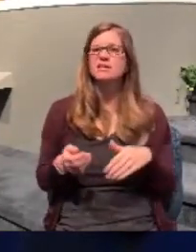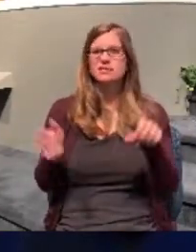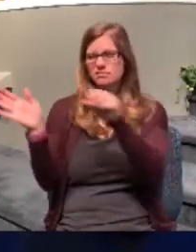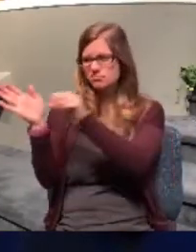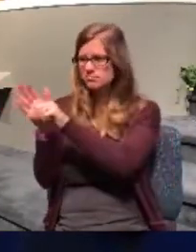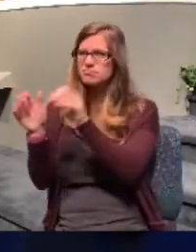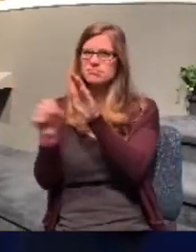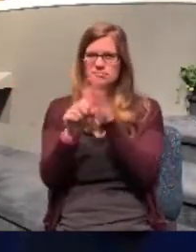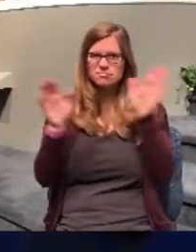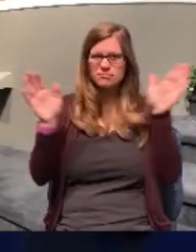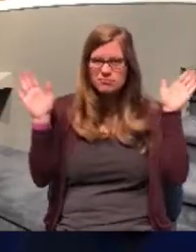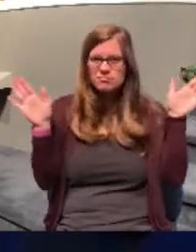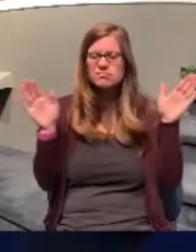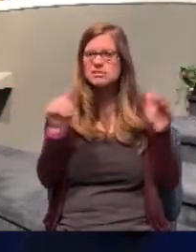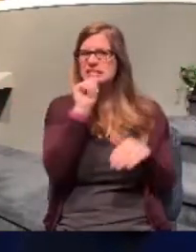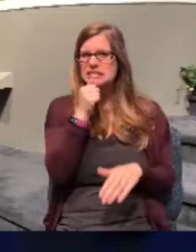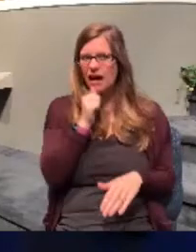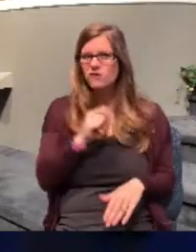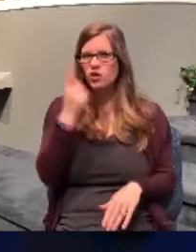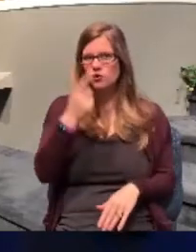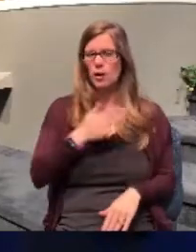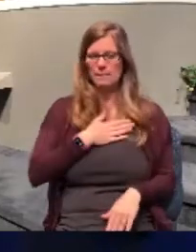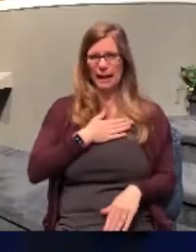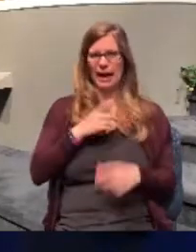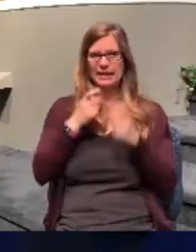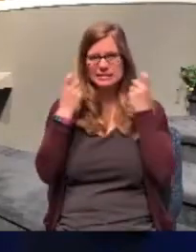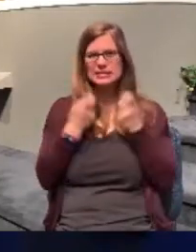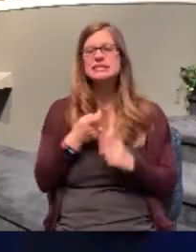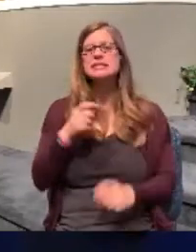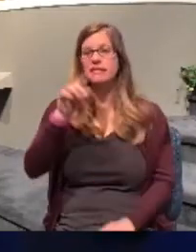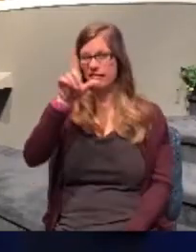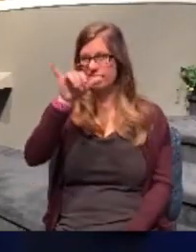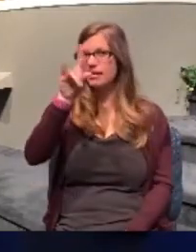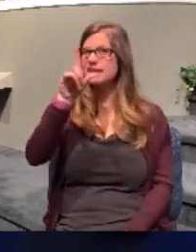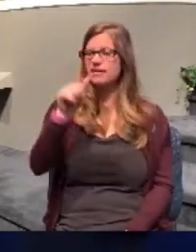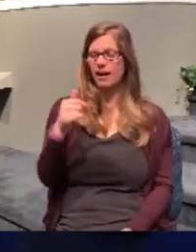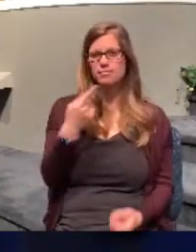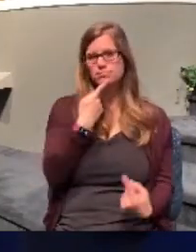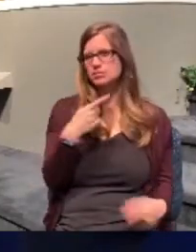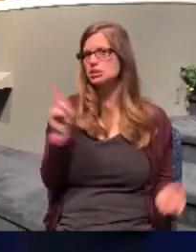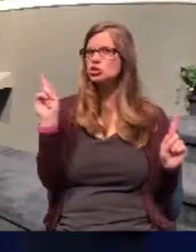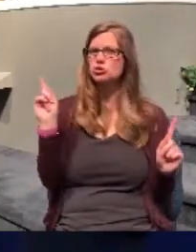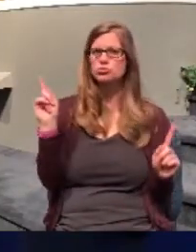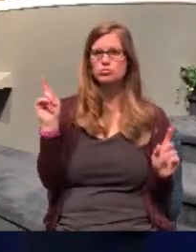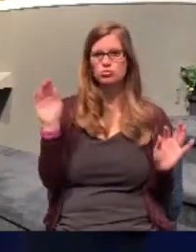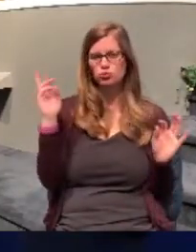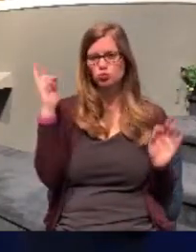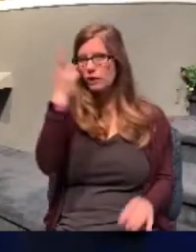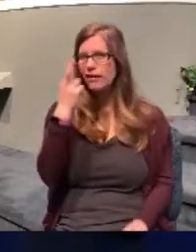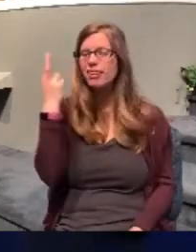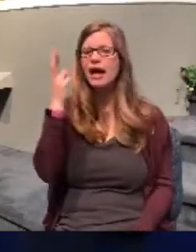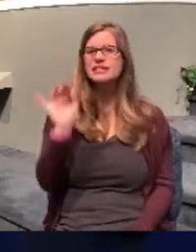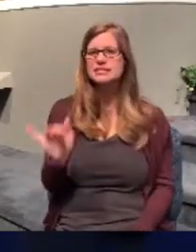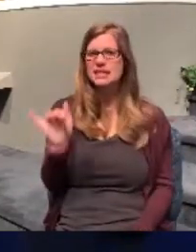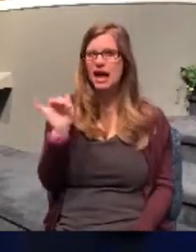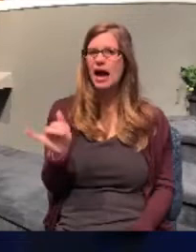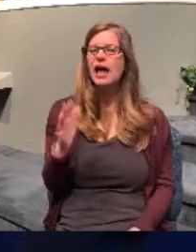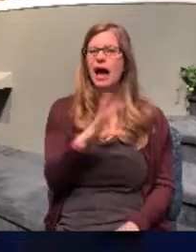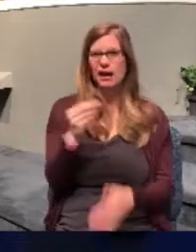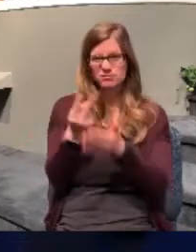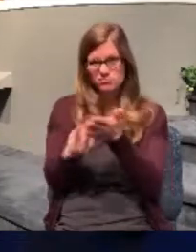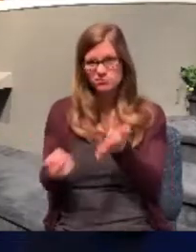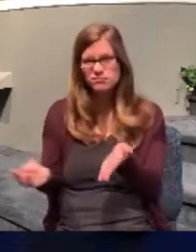died for her sins upon the cross. He was buried. But then he conquered death with his glorious resurrection.